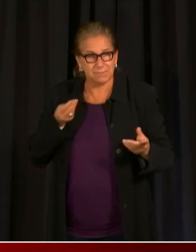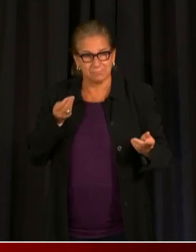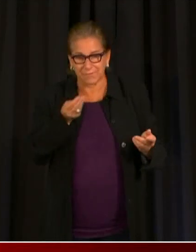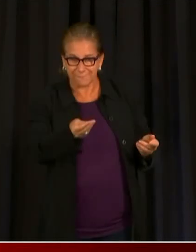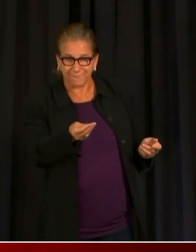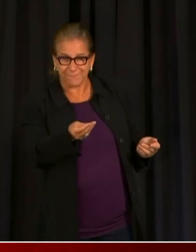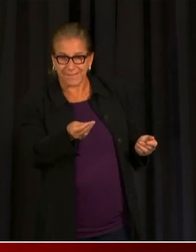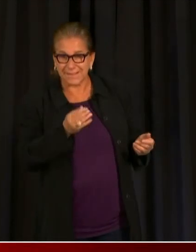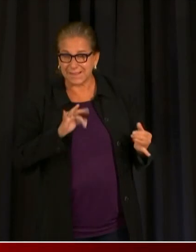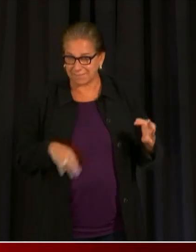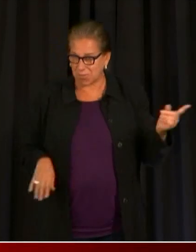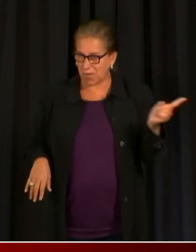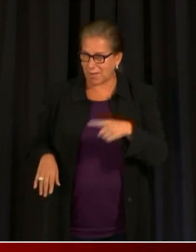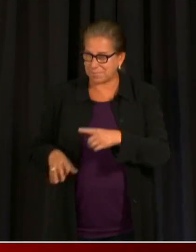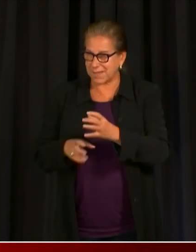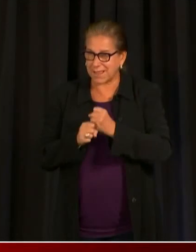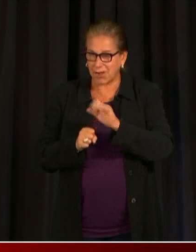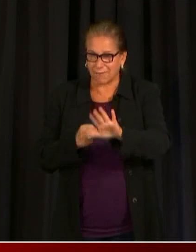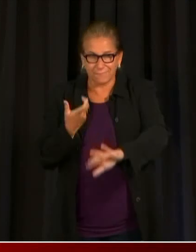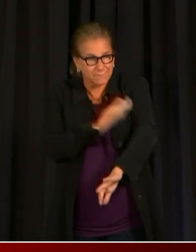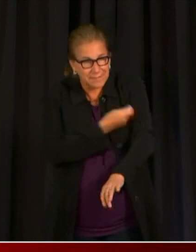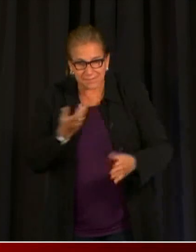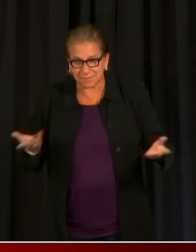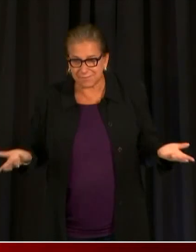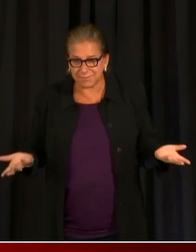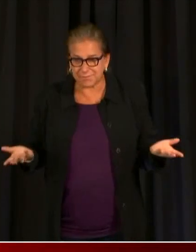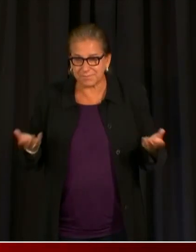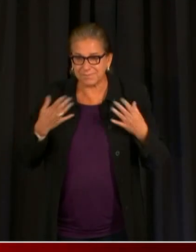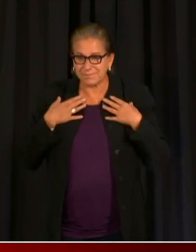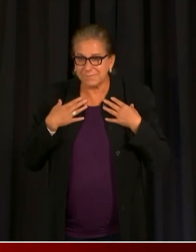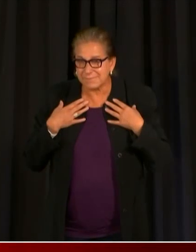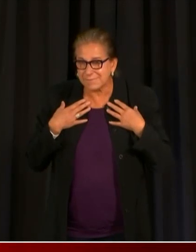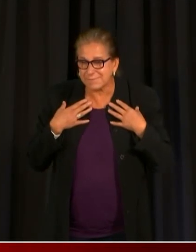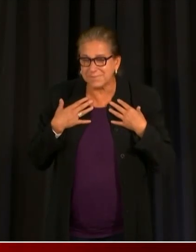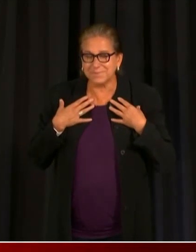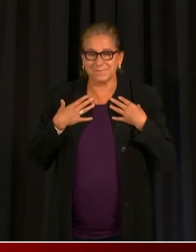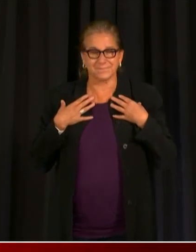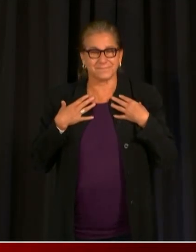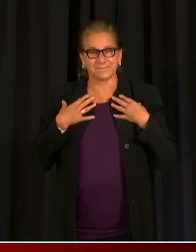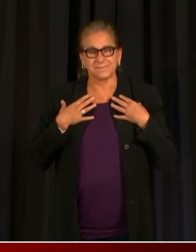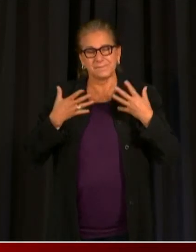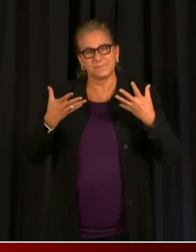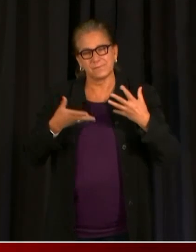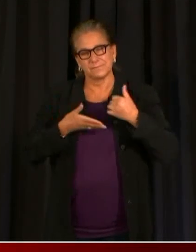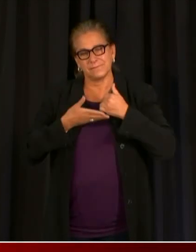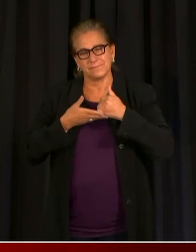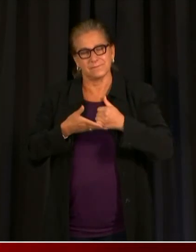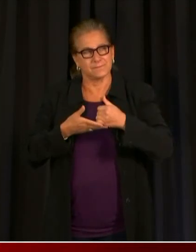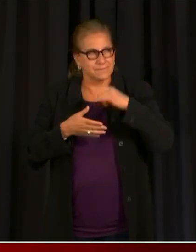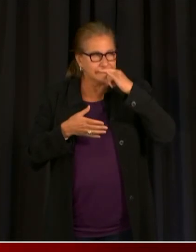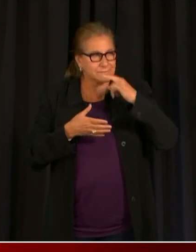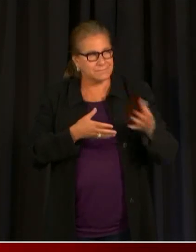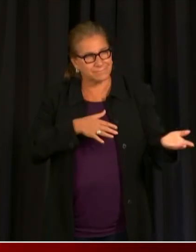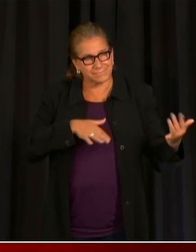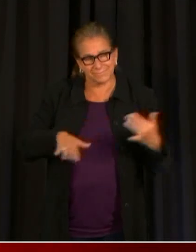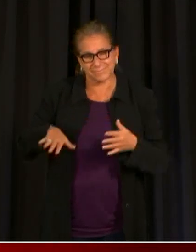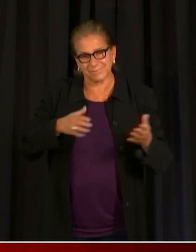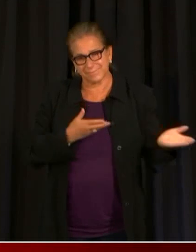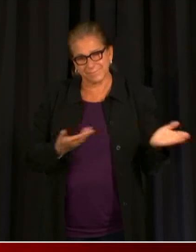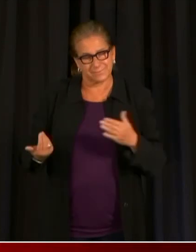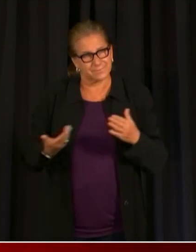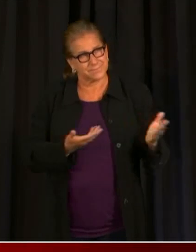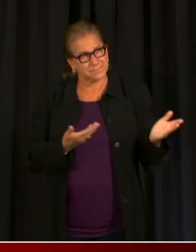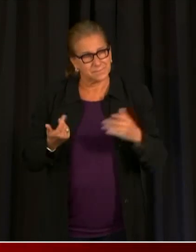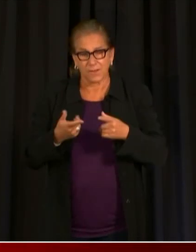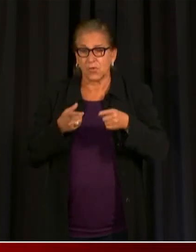gift card at these sites for helping to bring unvaccinated friends, family, or neighbors to the